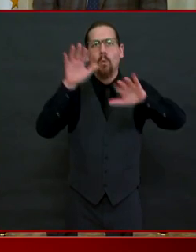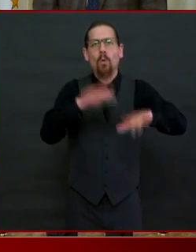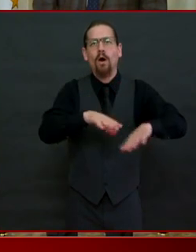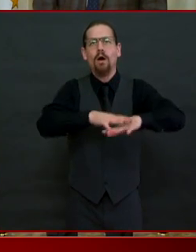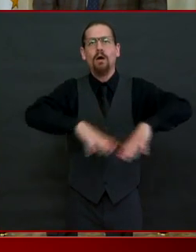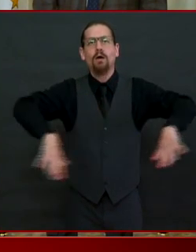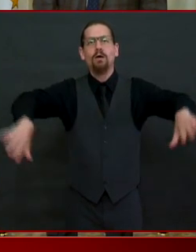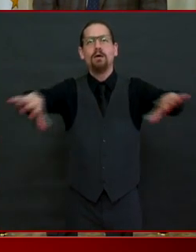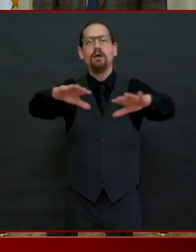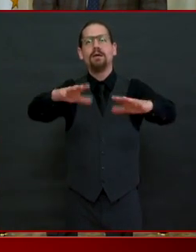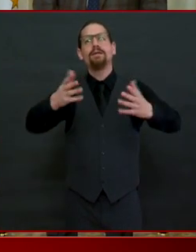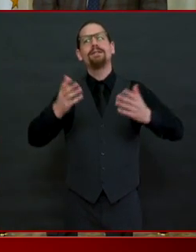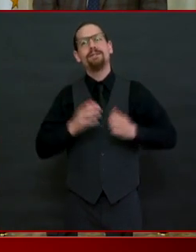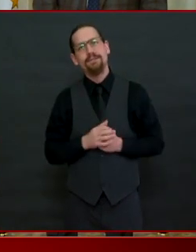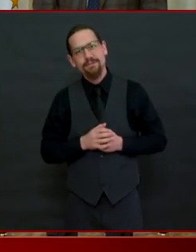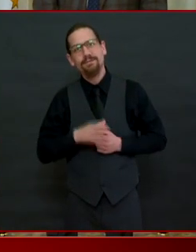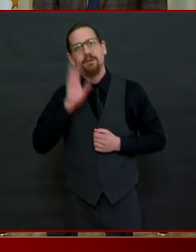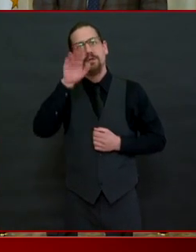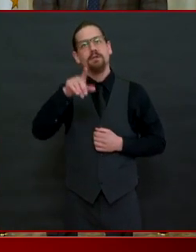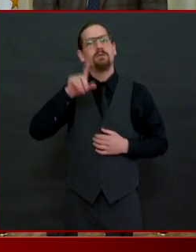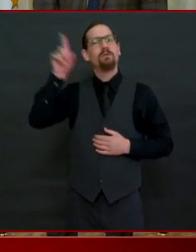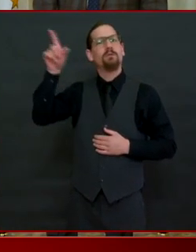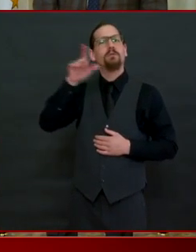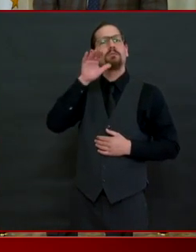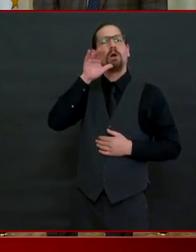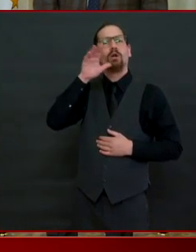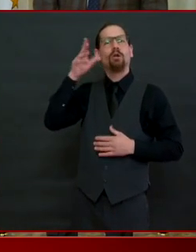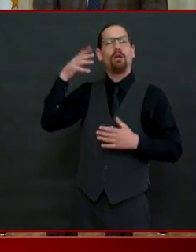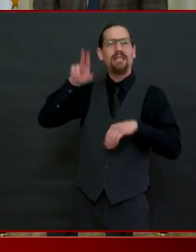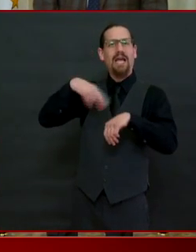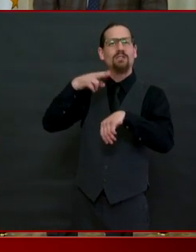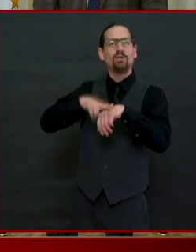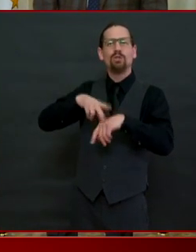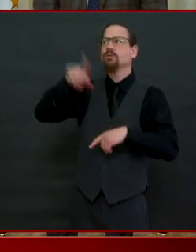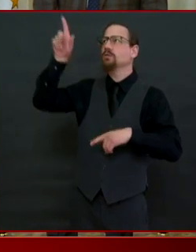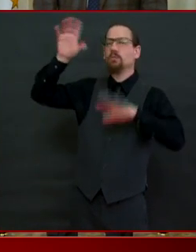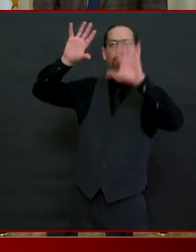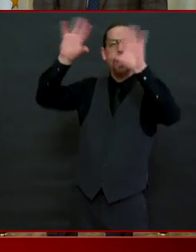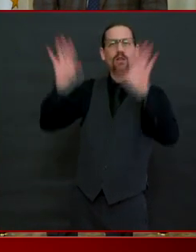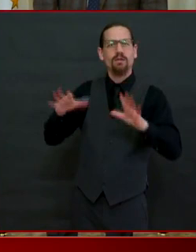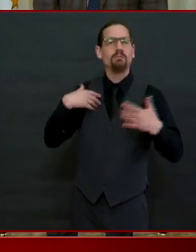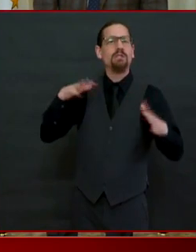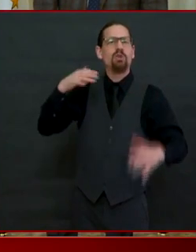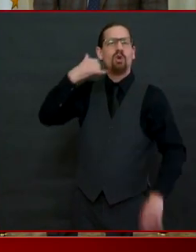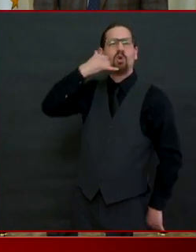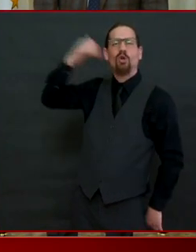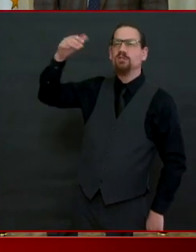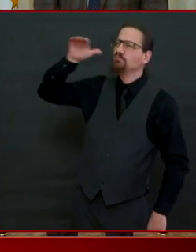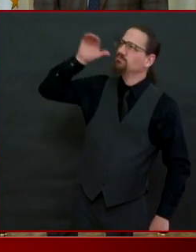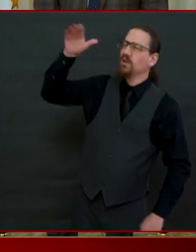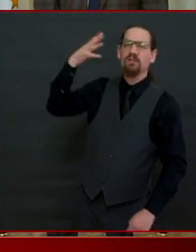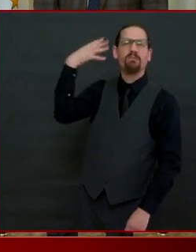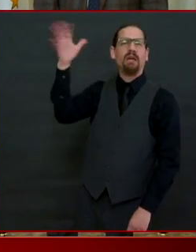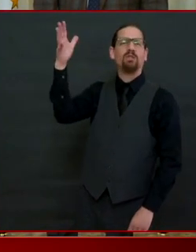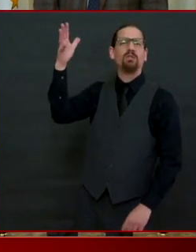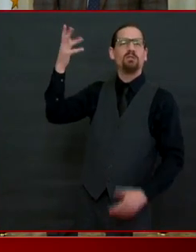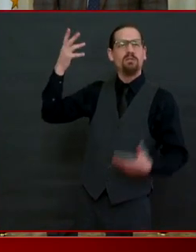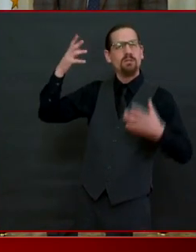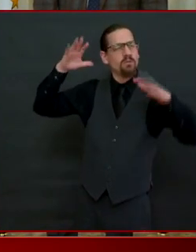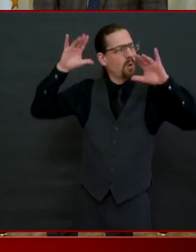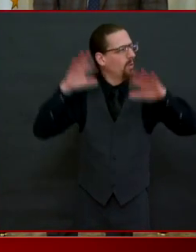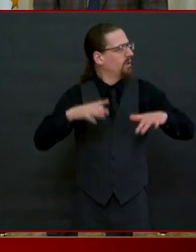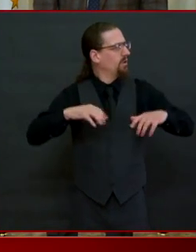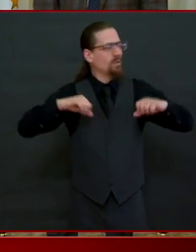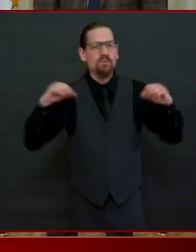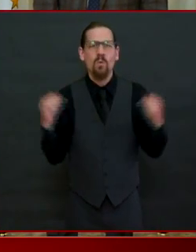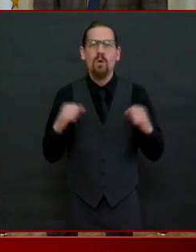warm sunny weather because we need to get outside and start our gardening and go for a walk around the block okay